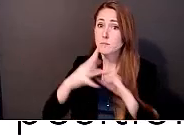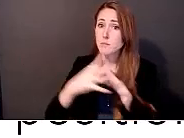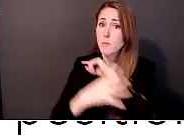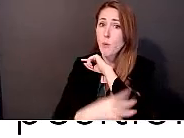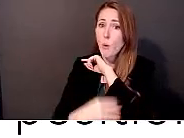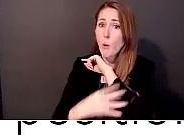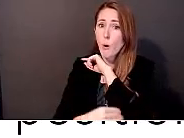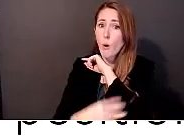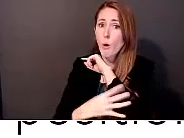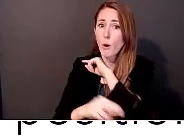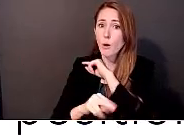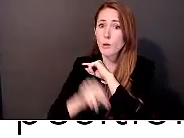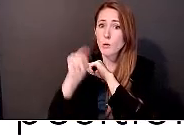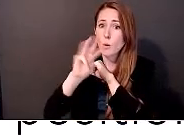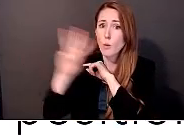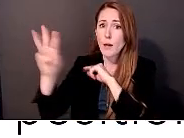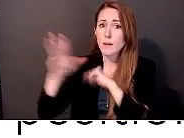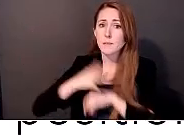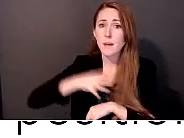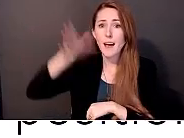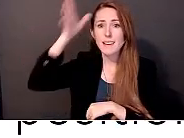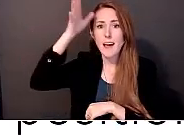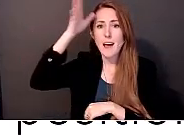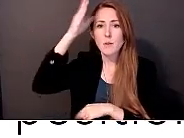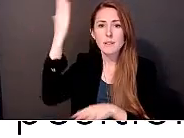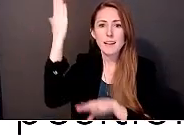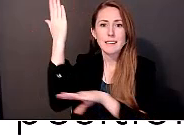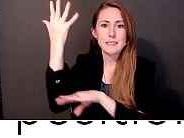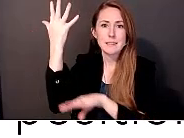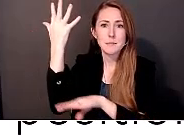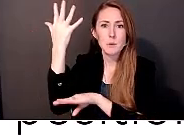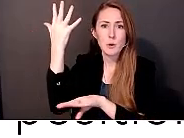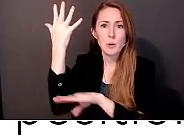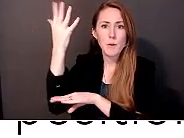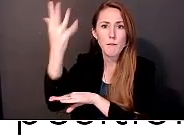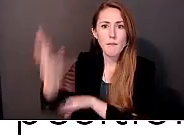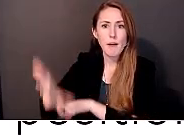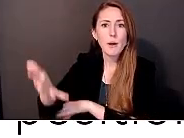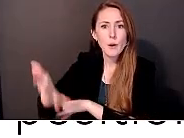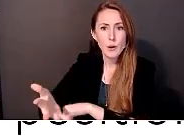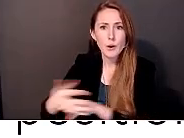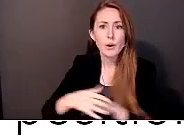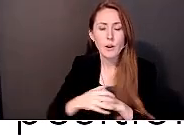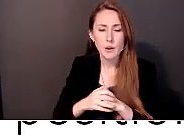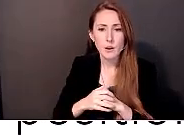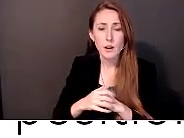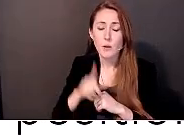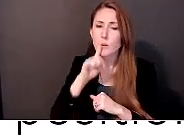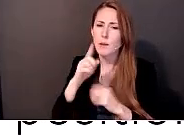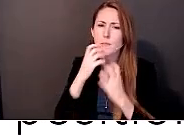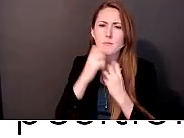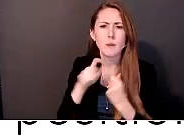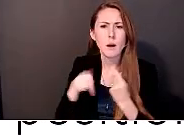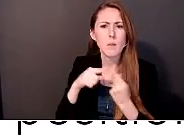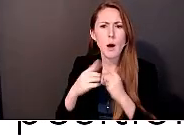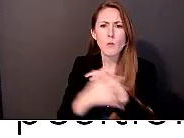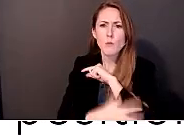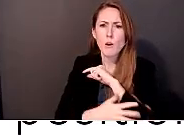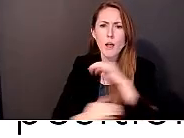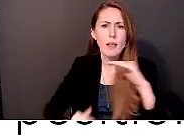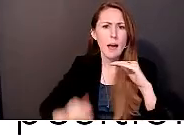Northwest. My dad was a timber faller, and I've just always been passionate about rural equity and inclusion,